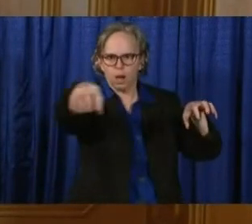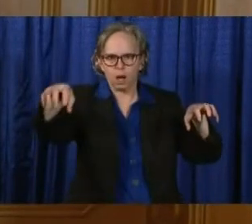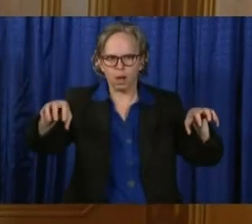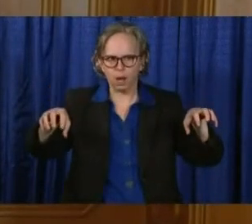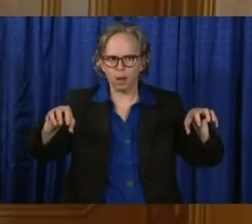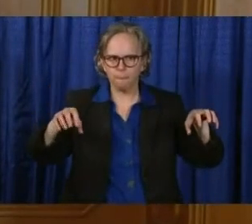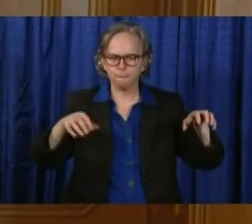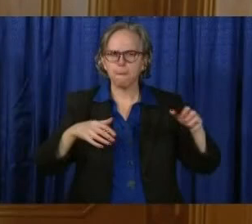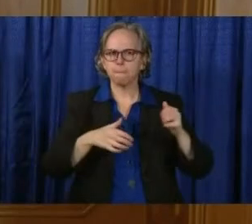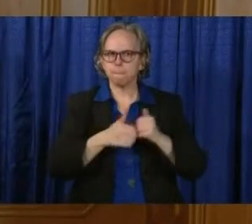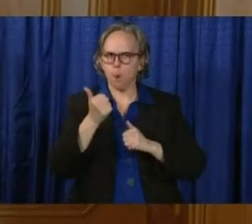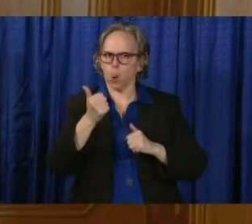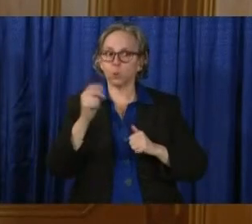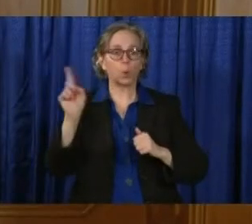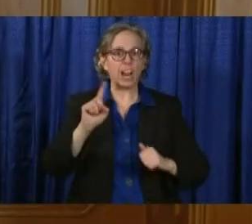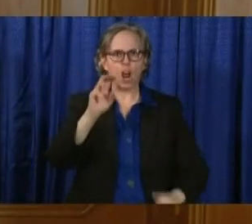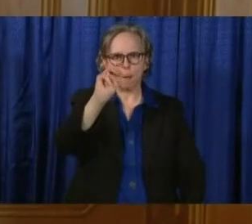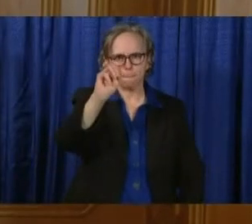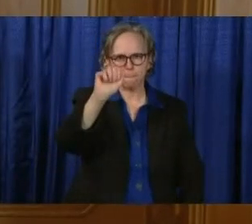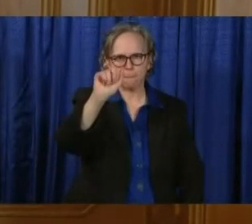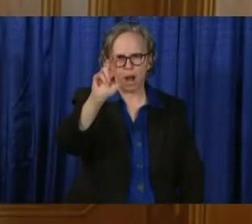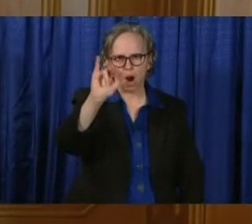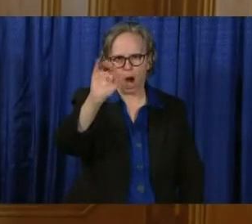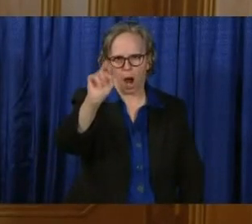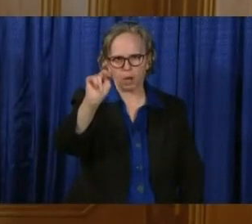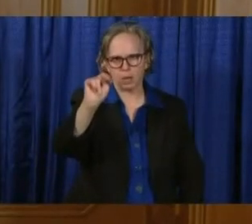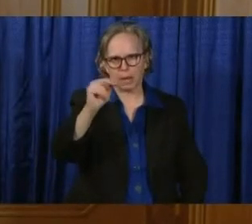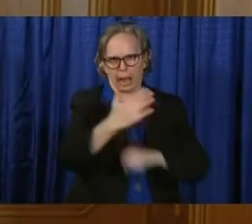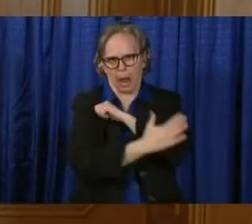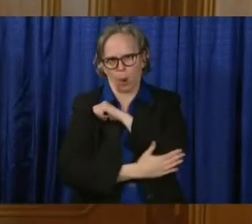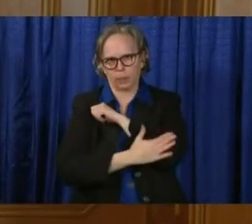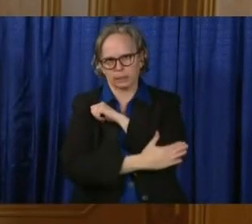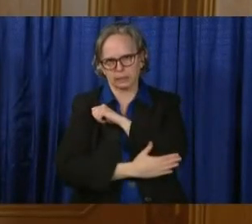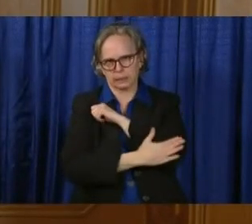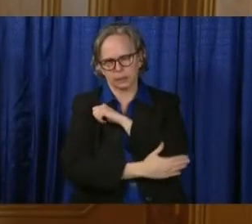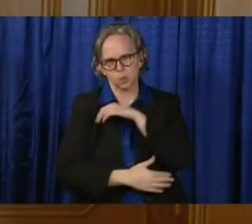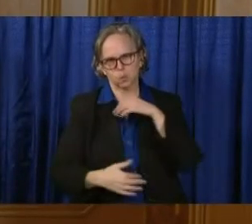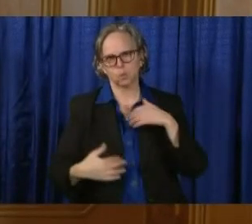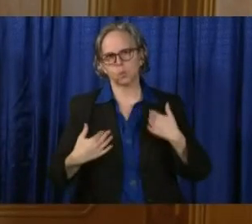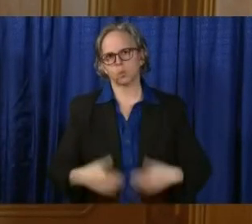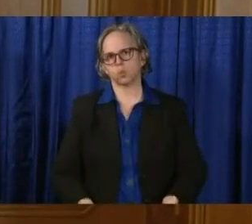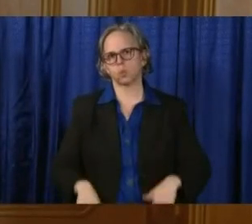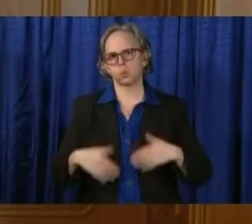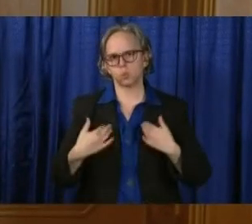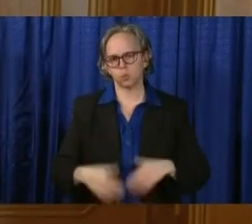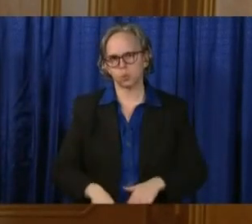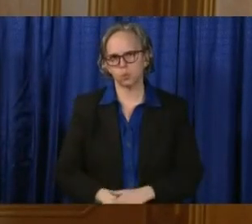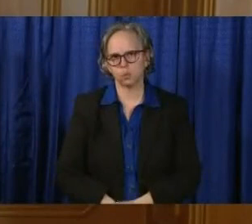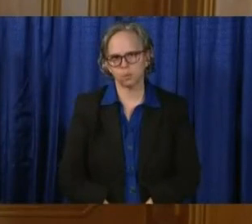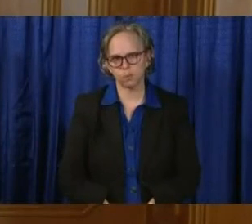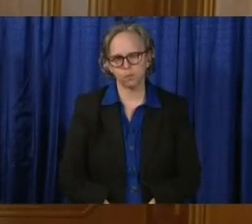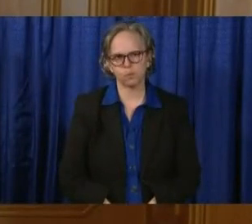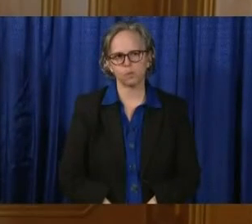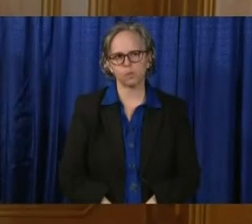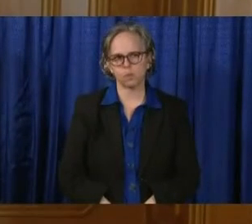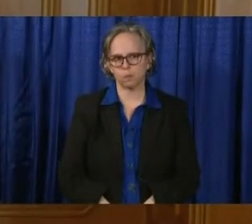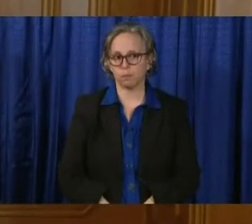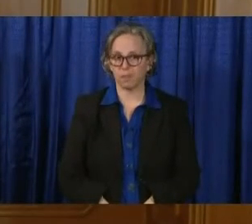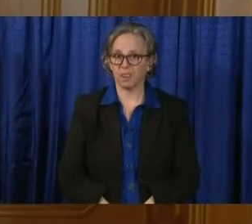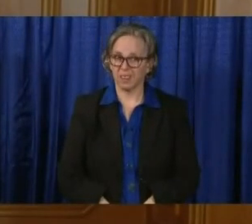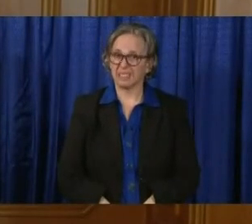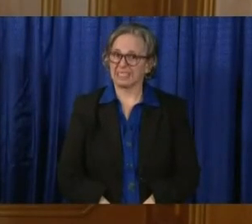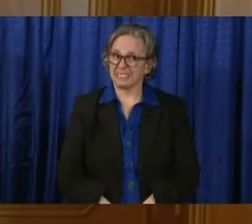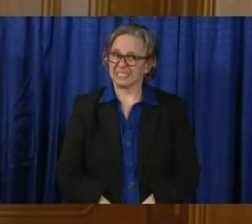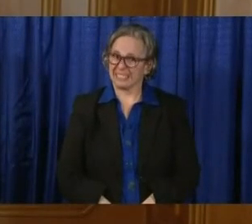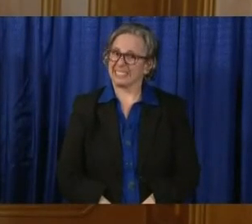We have we kept the COVID virus out of the prison for